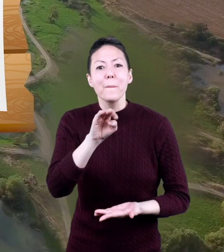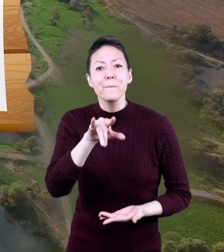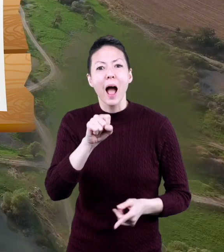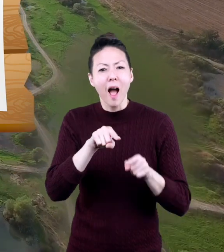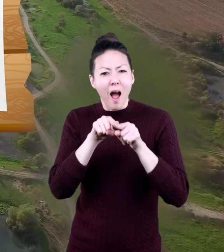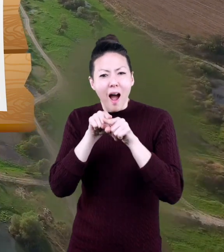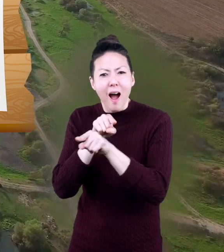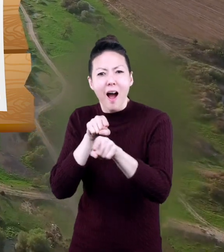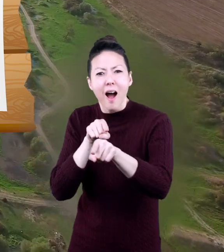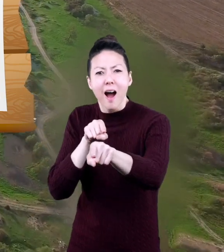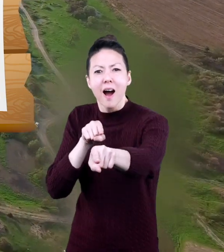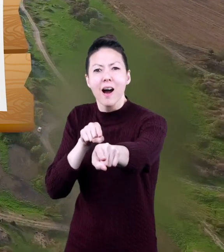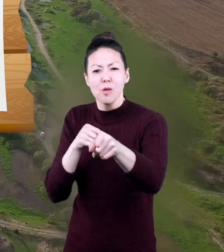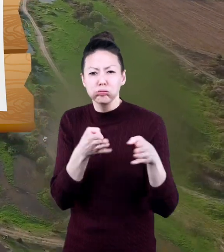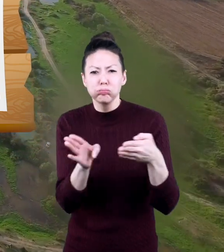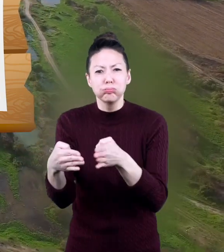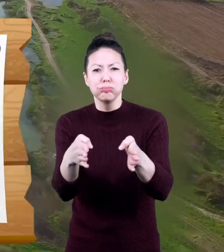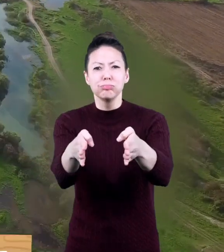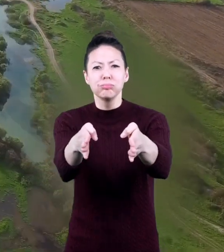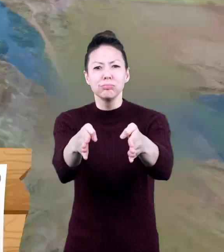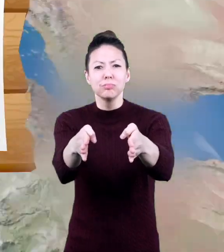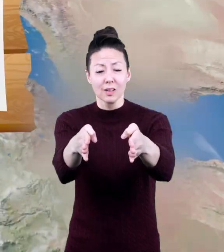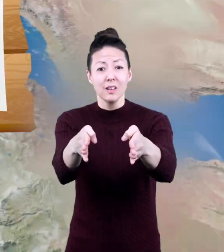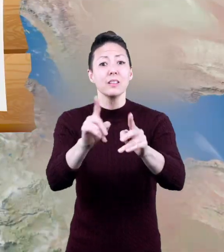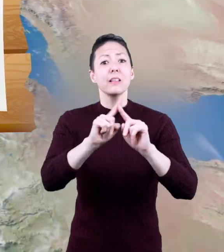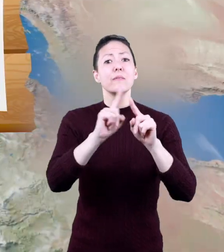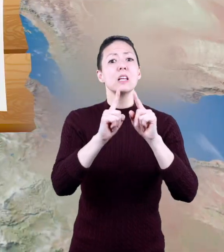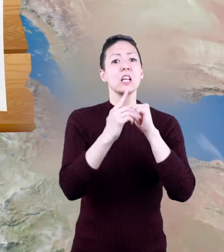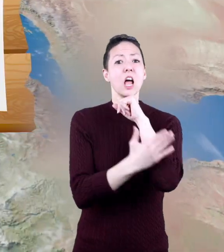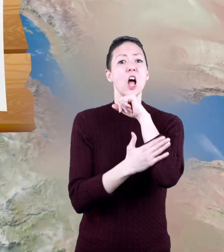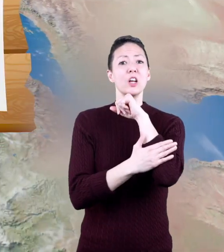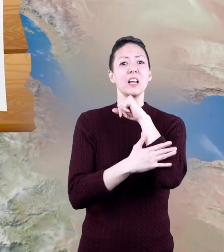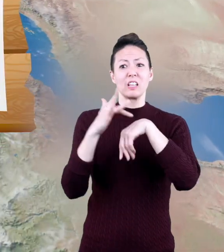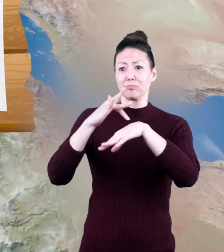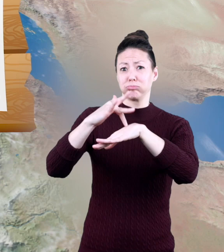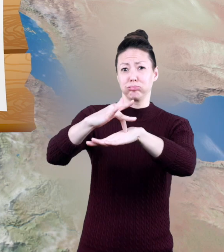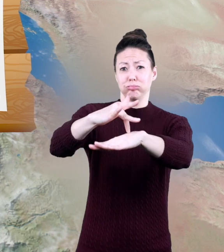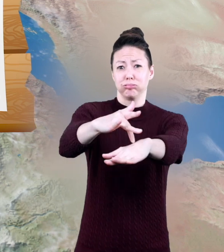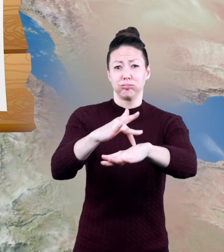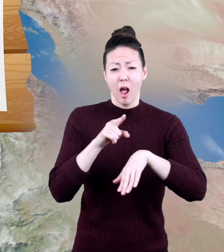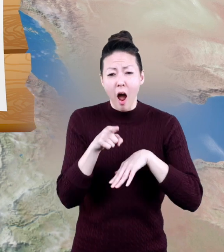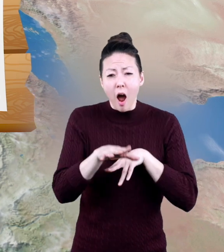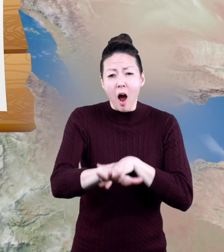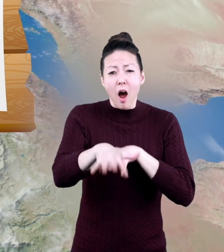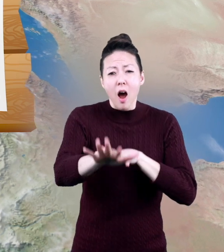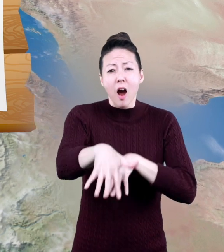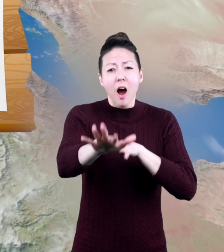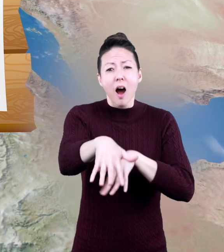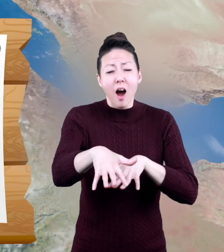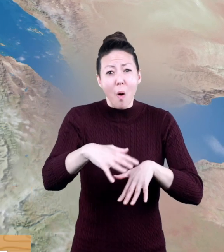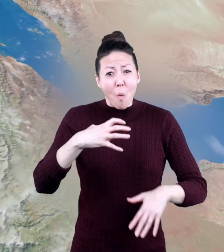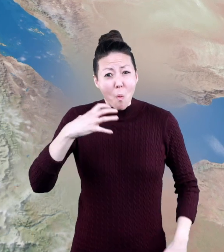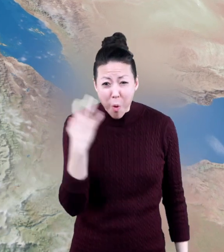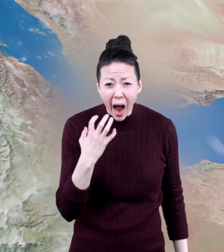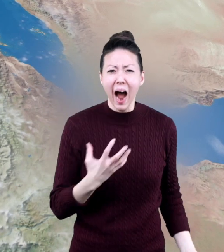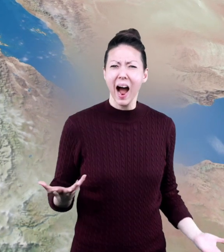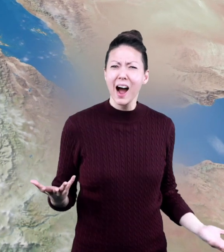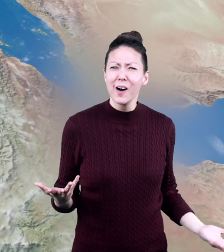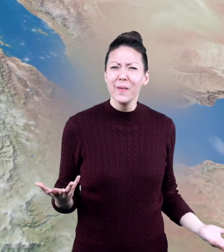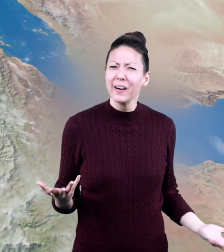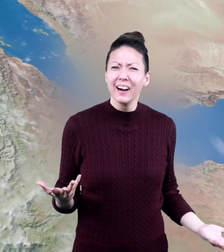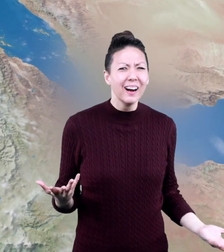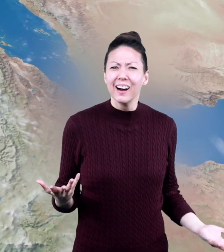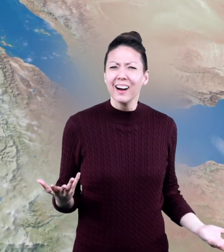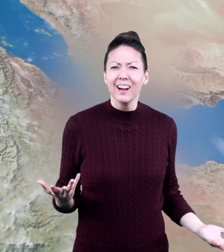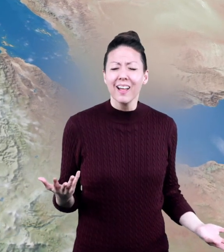,100 miles, flowing through 11 different countries. Wow!